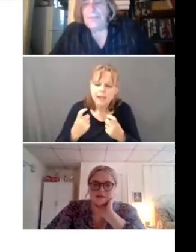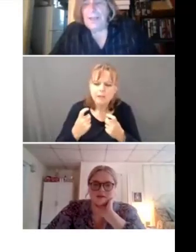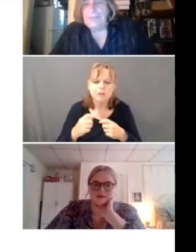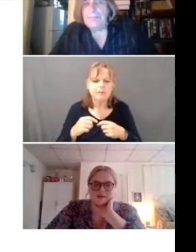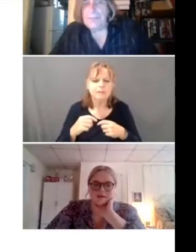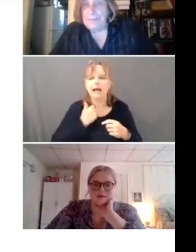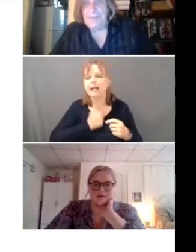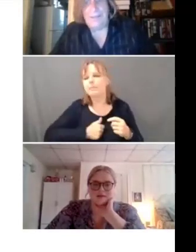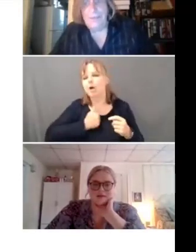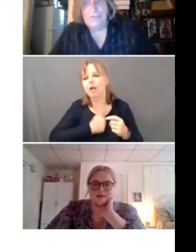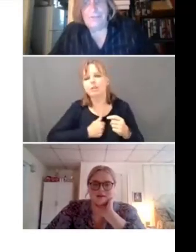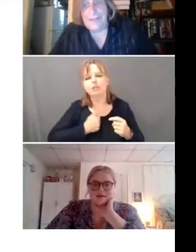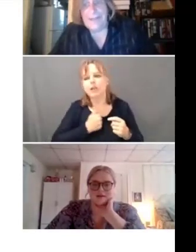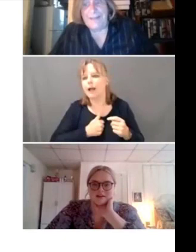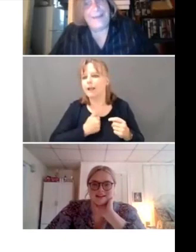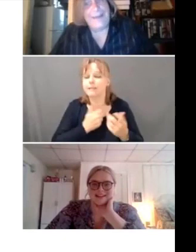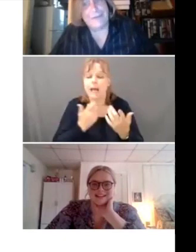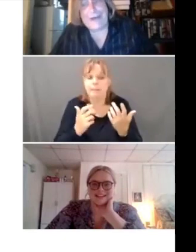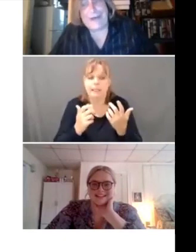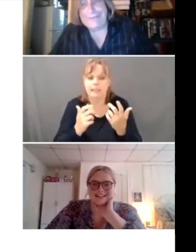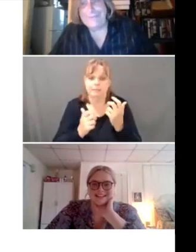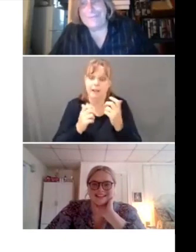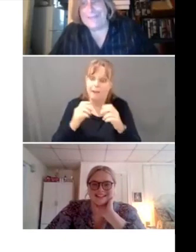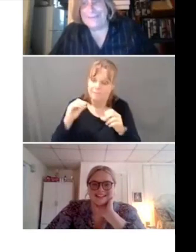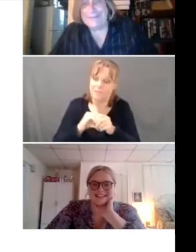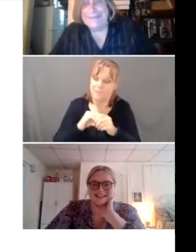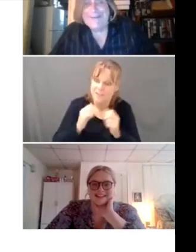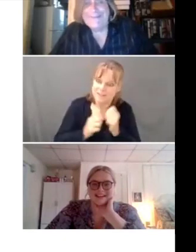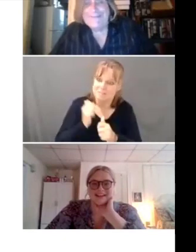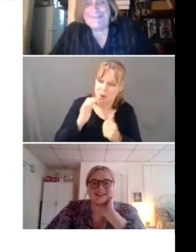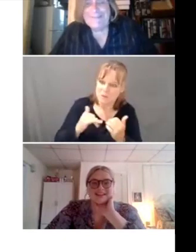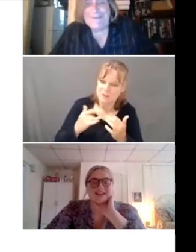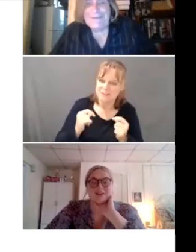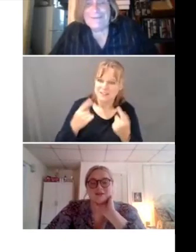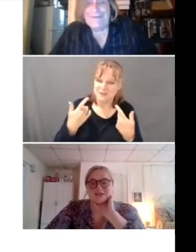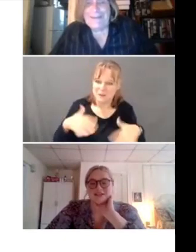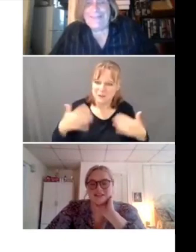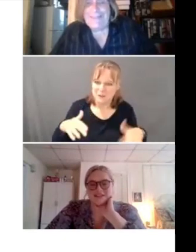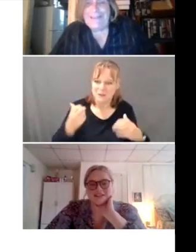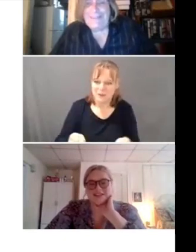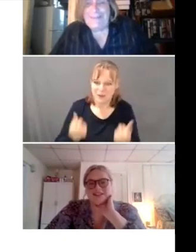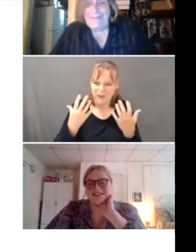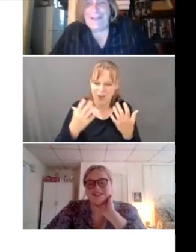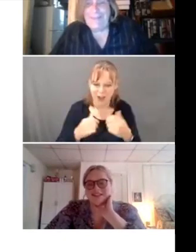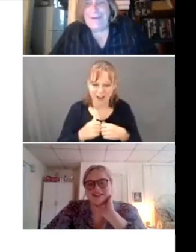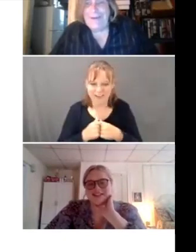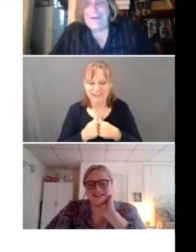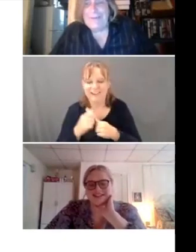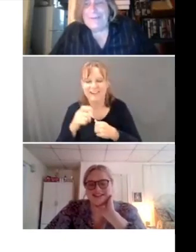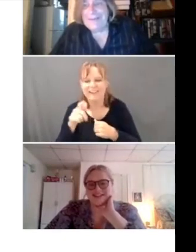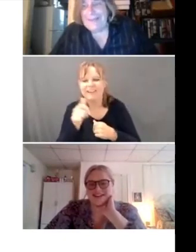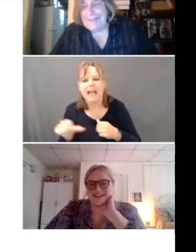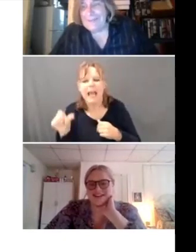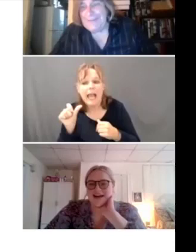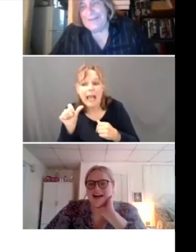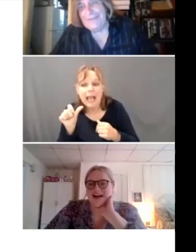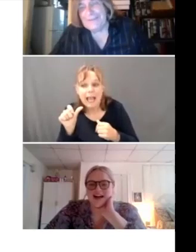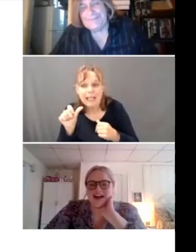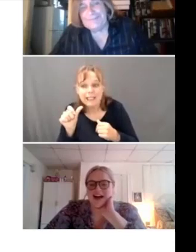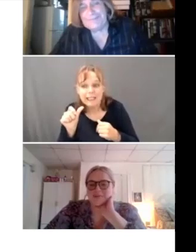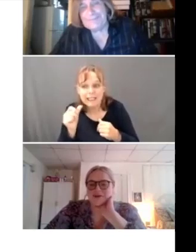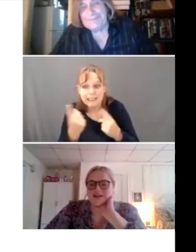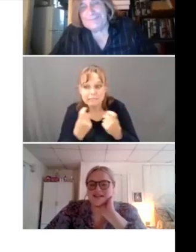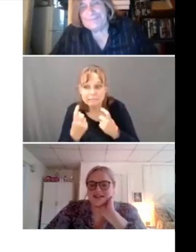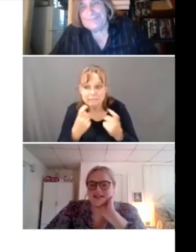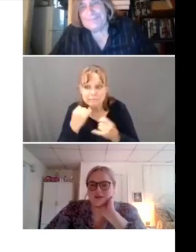apologize, but we used most of it in, and that was a lot of information. So Ginger, anything anybody might want to know in the last couple of minutes?